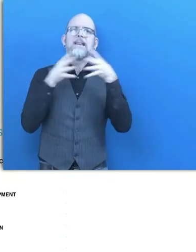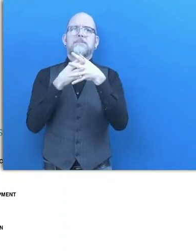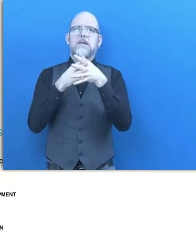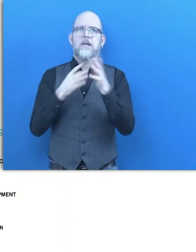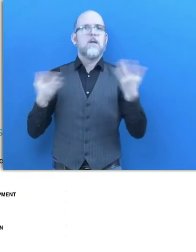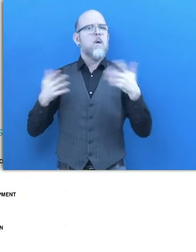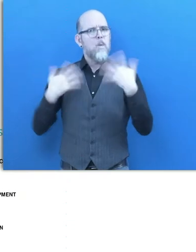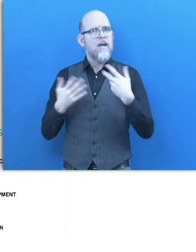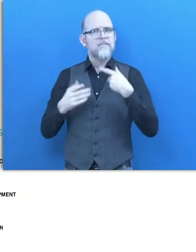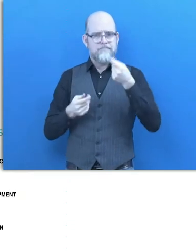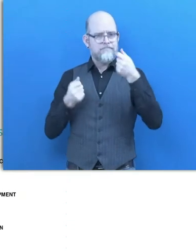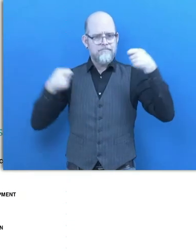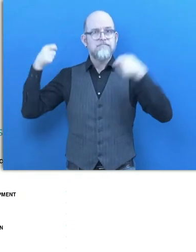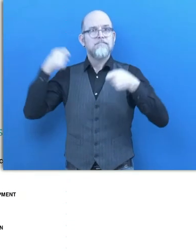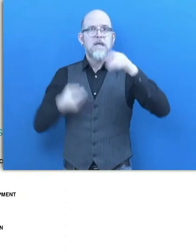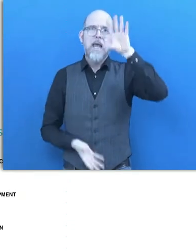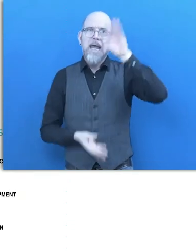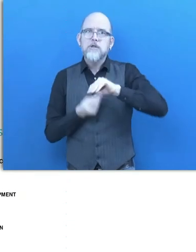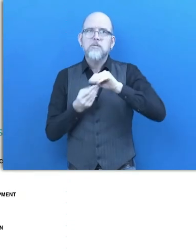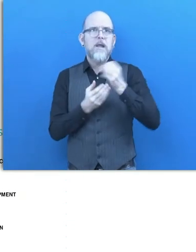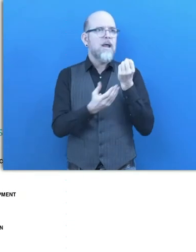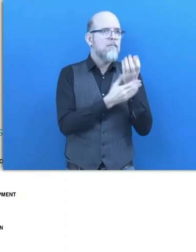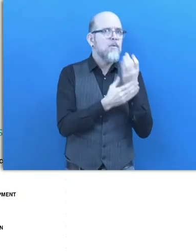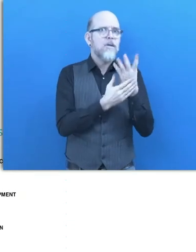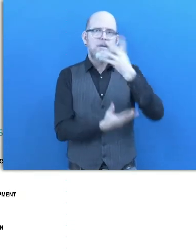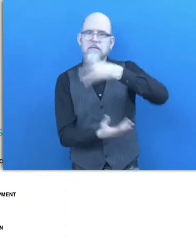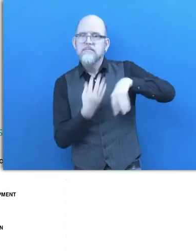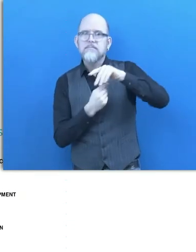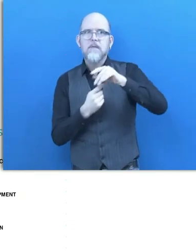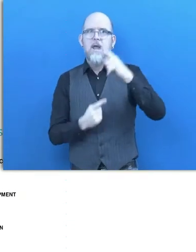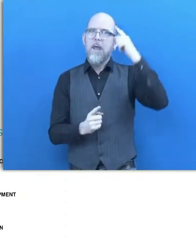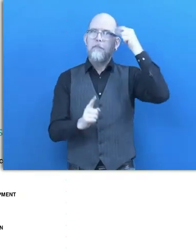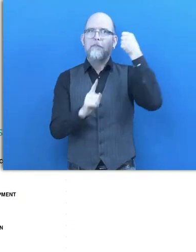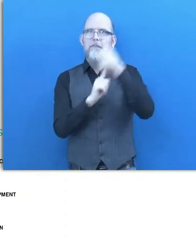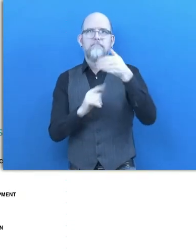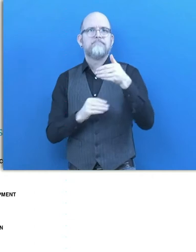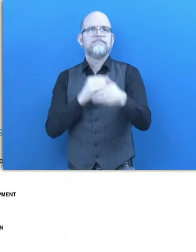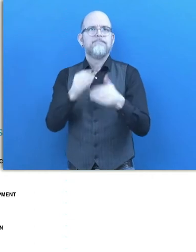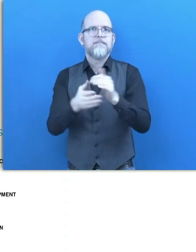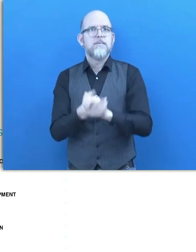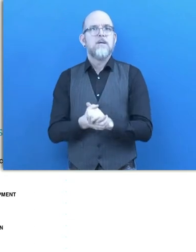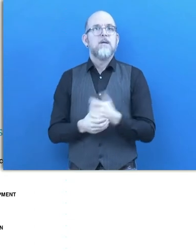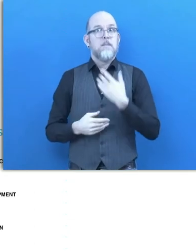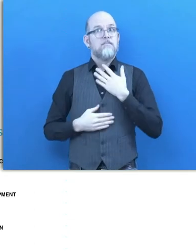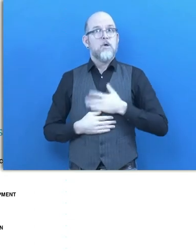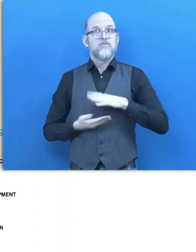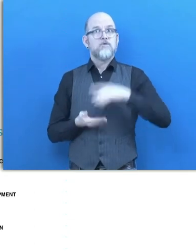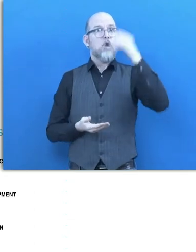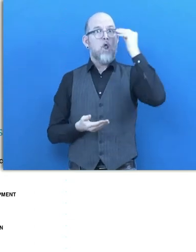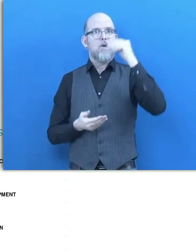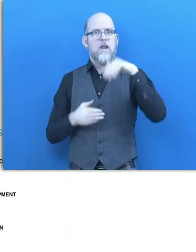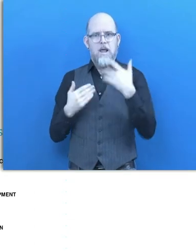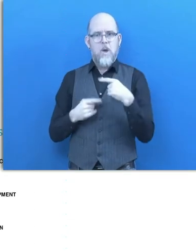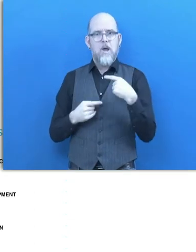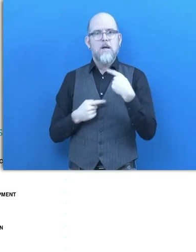of what we do with these investments. We constantly want to learn and develop what we do. Therefore, we need to